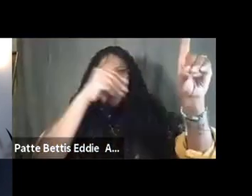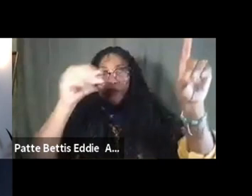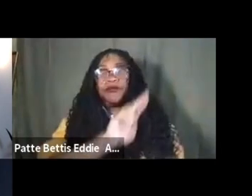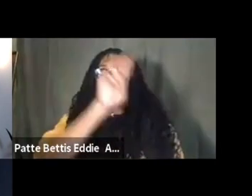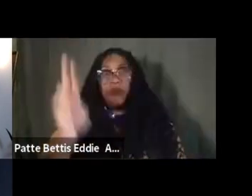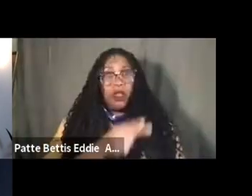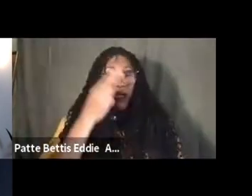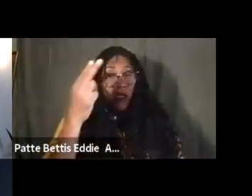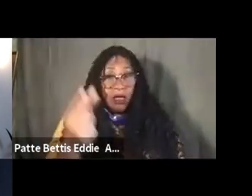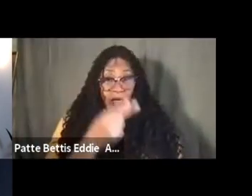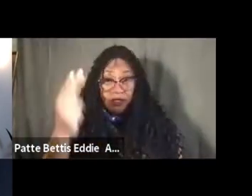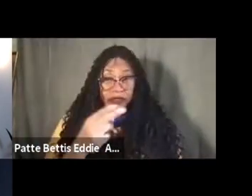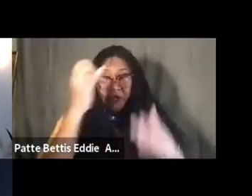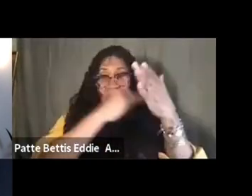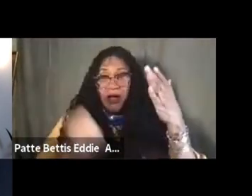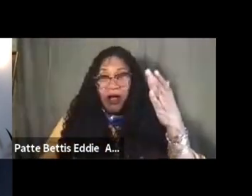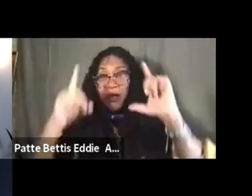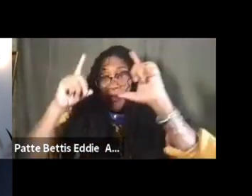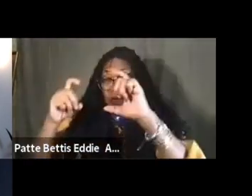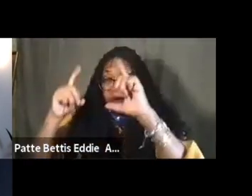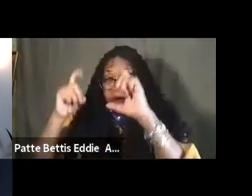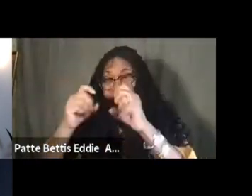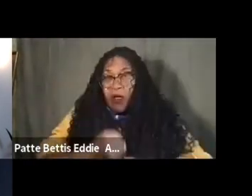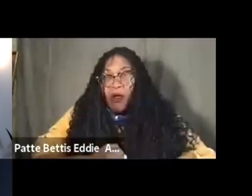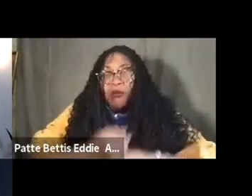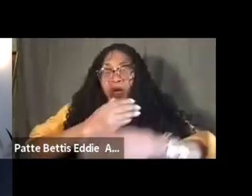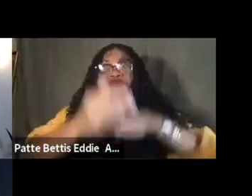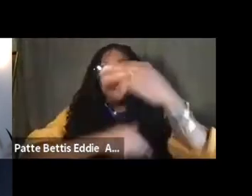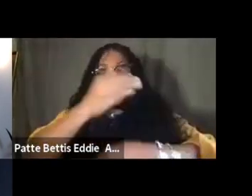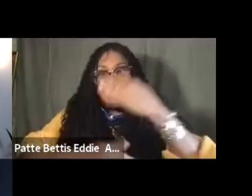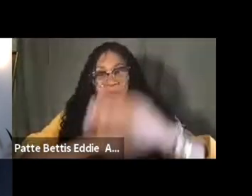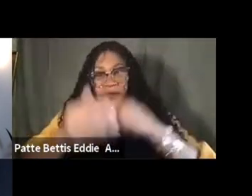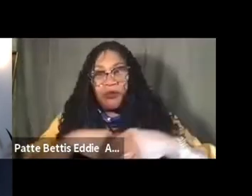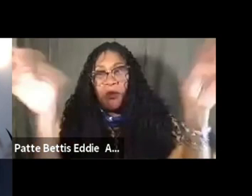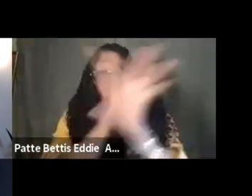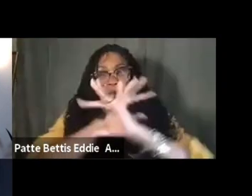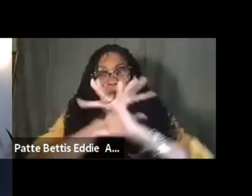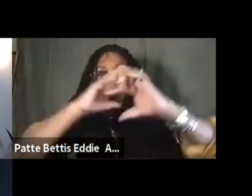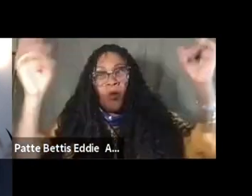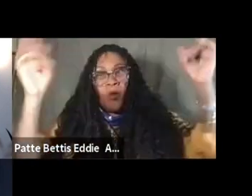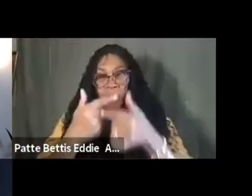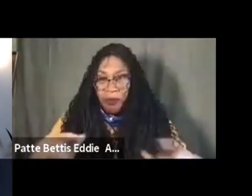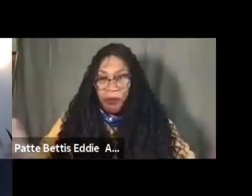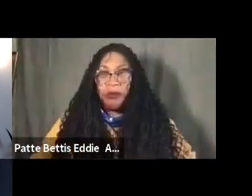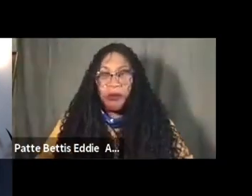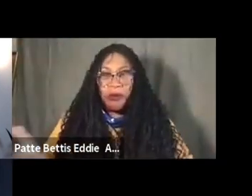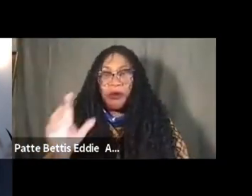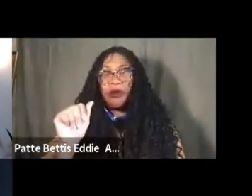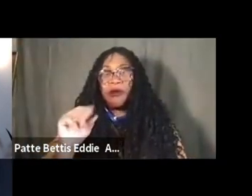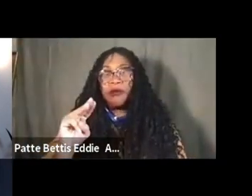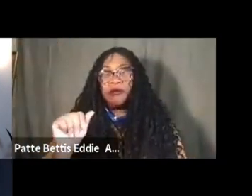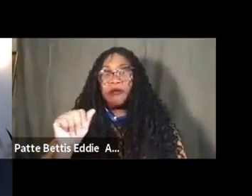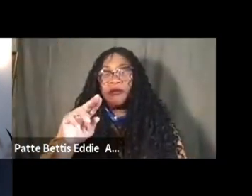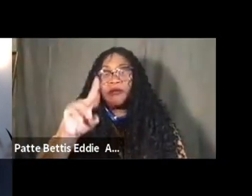art history, and photography to spread progressive ideas through visual language and cultural organizing. Amanda is also the